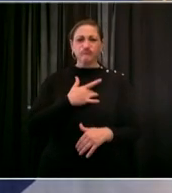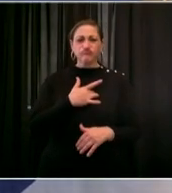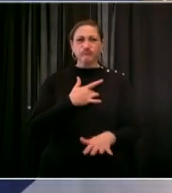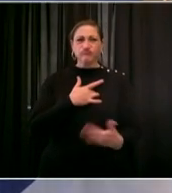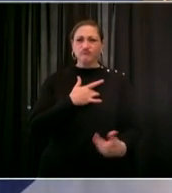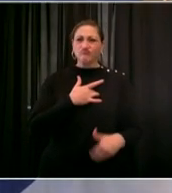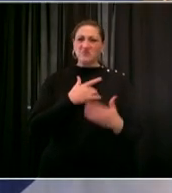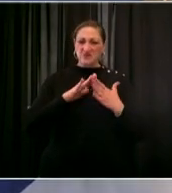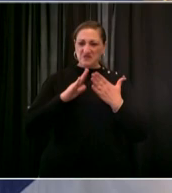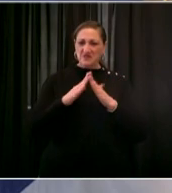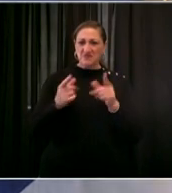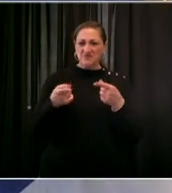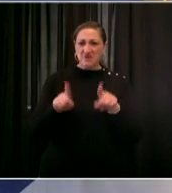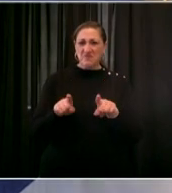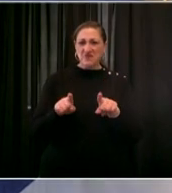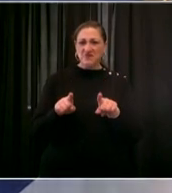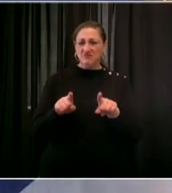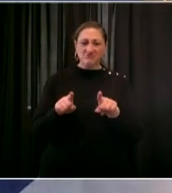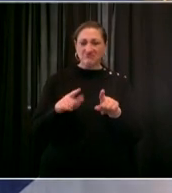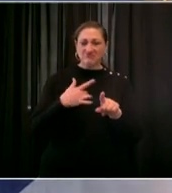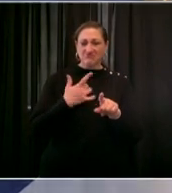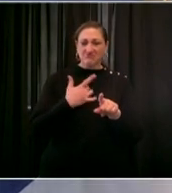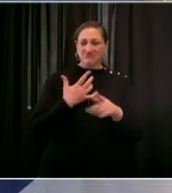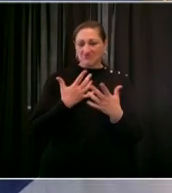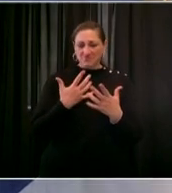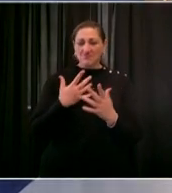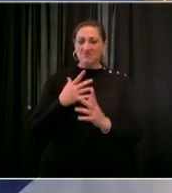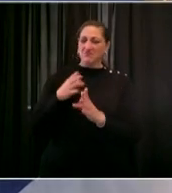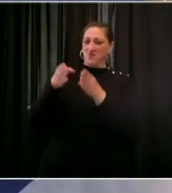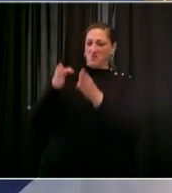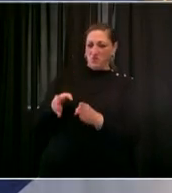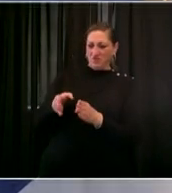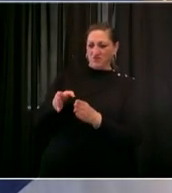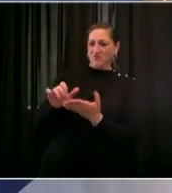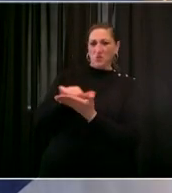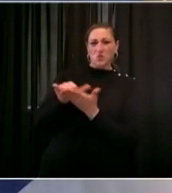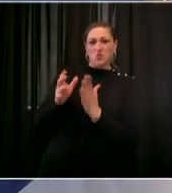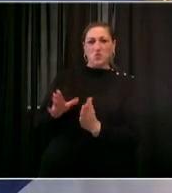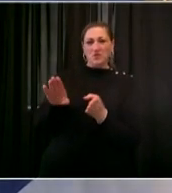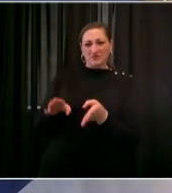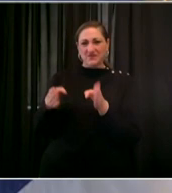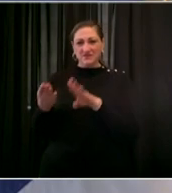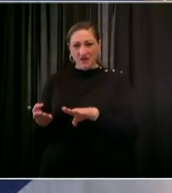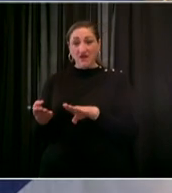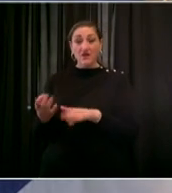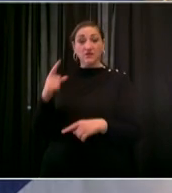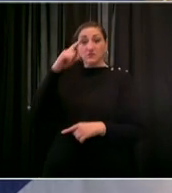one of our own is dead a black man black like me